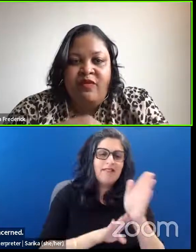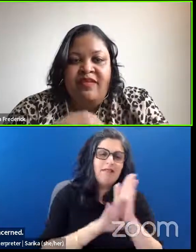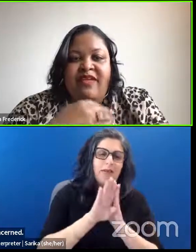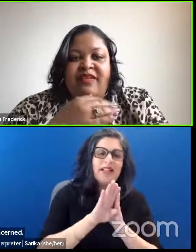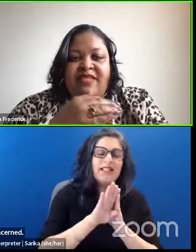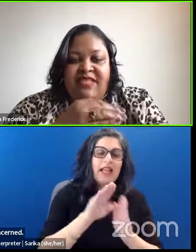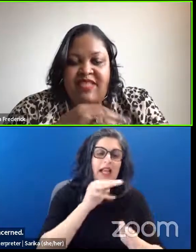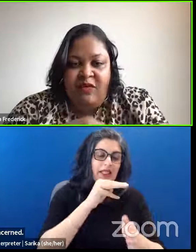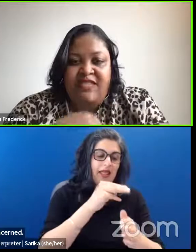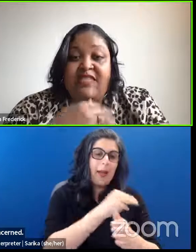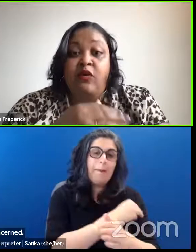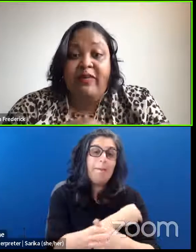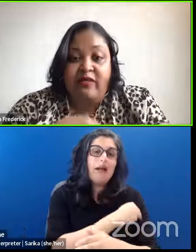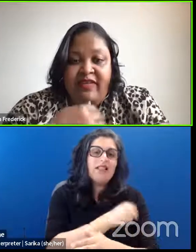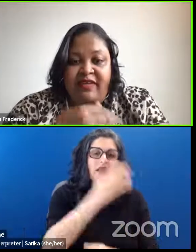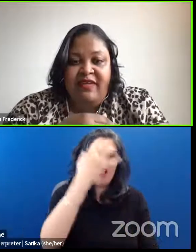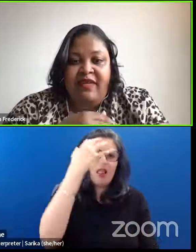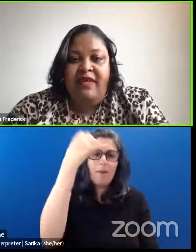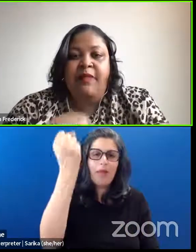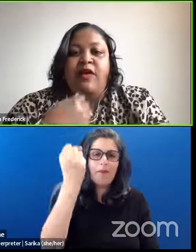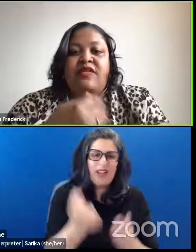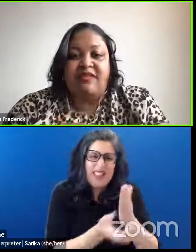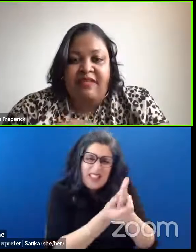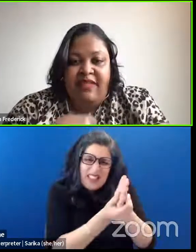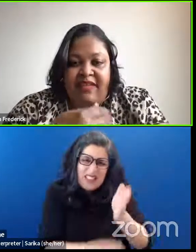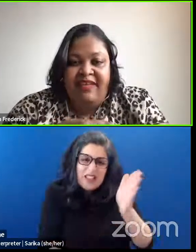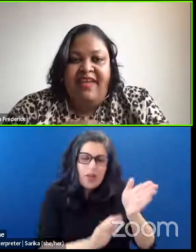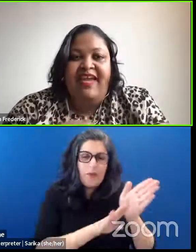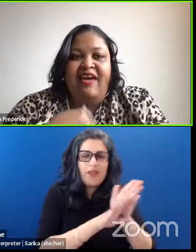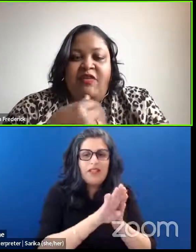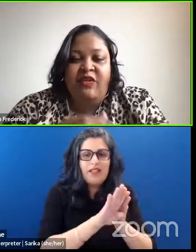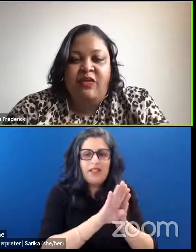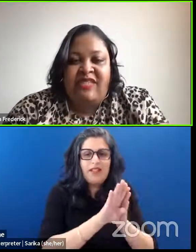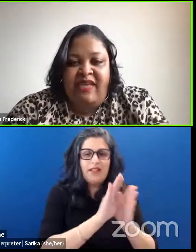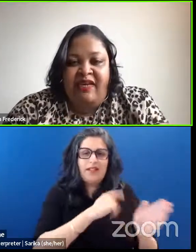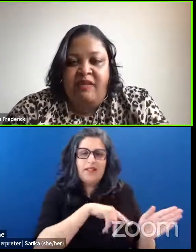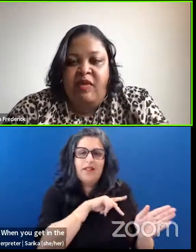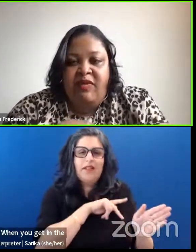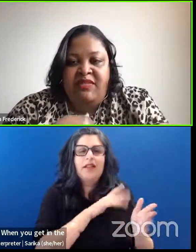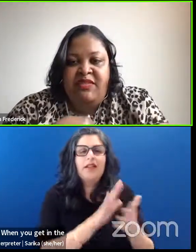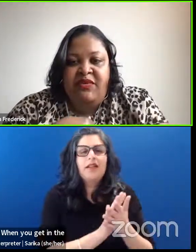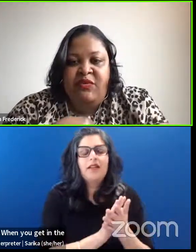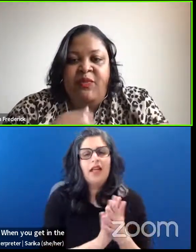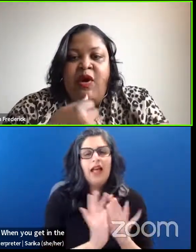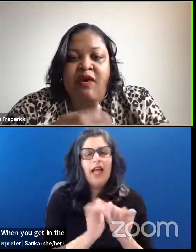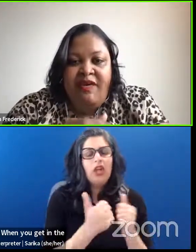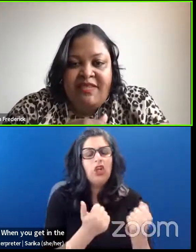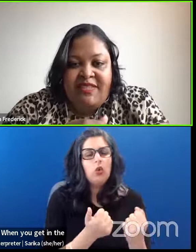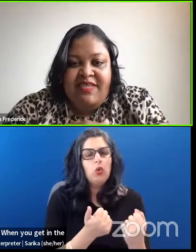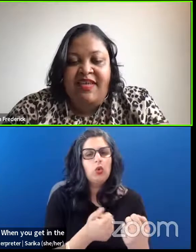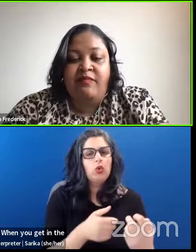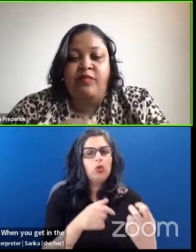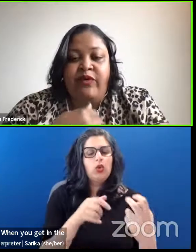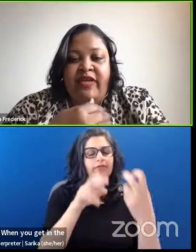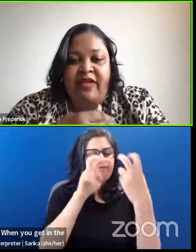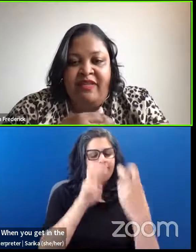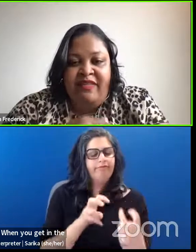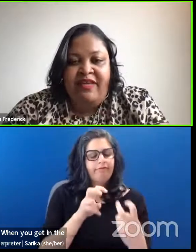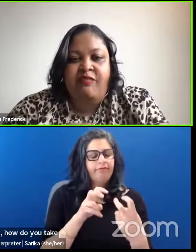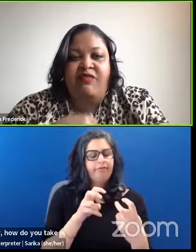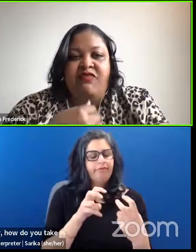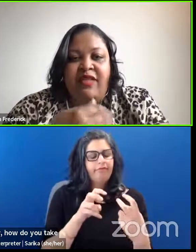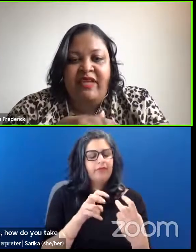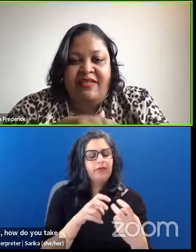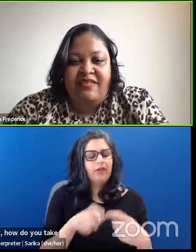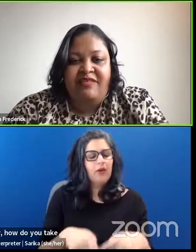building, skill building, personally, how do you take a moment to pause and breathe